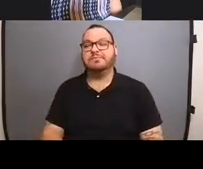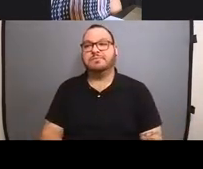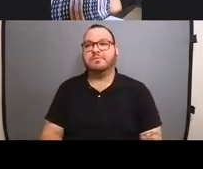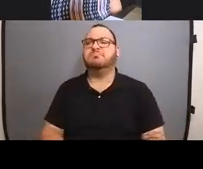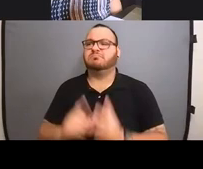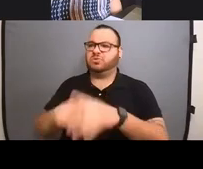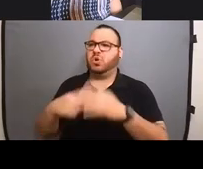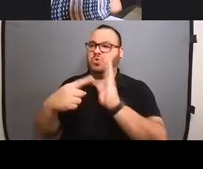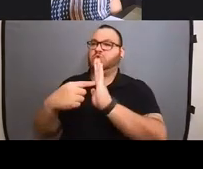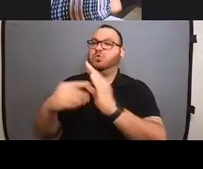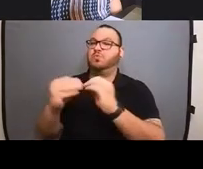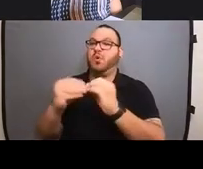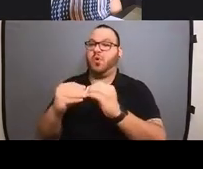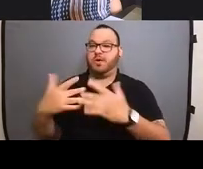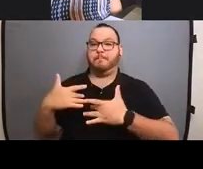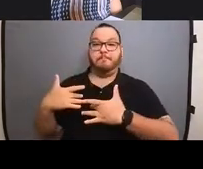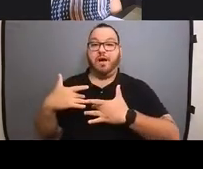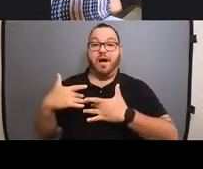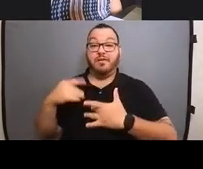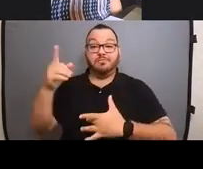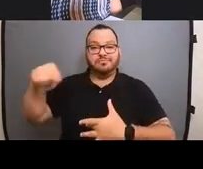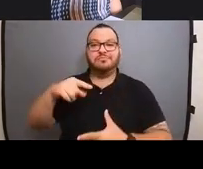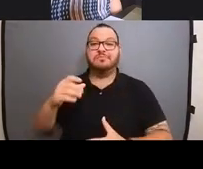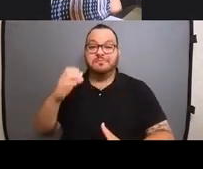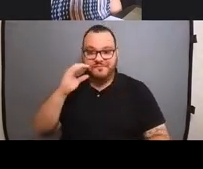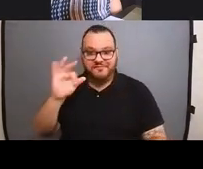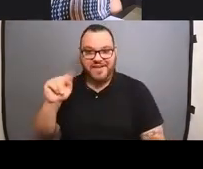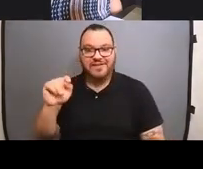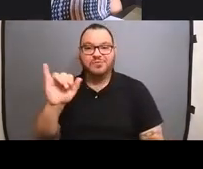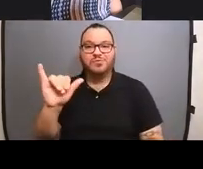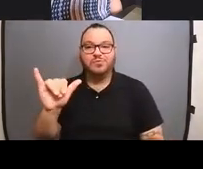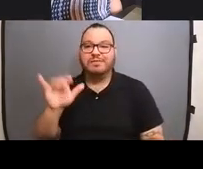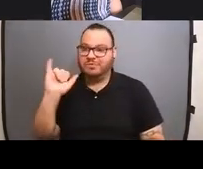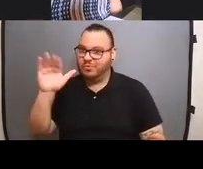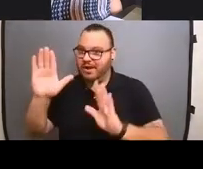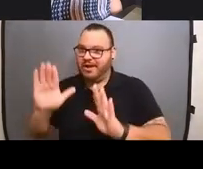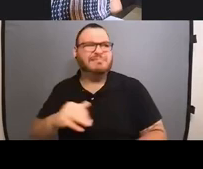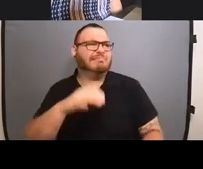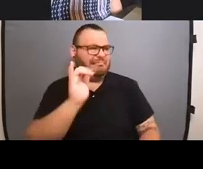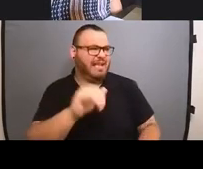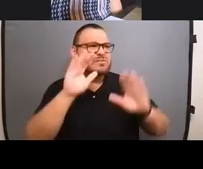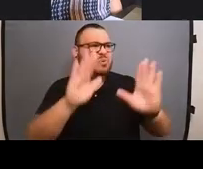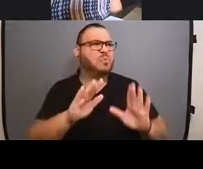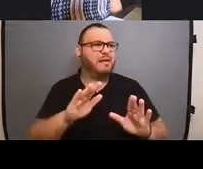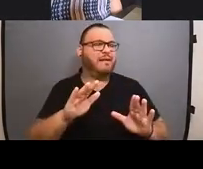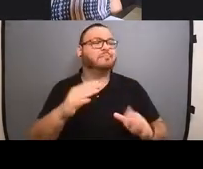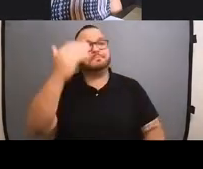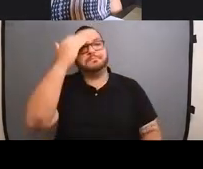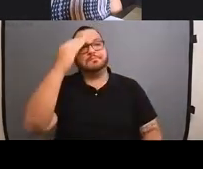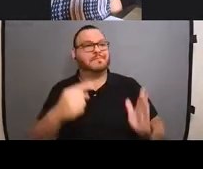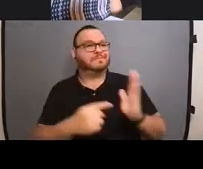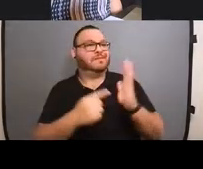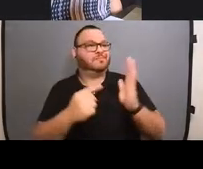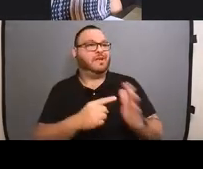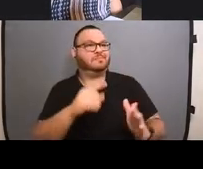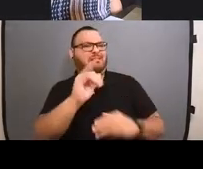uh, fat models also, which is great. That is great. We, we know that sometimes those types of